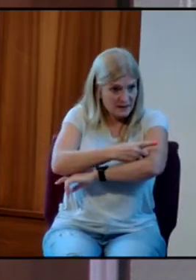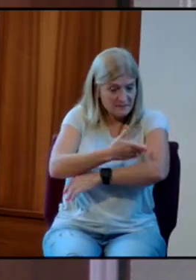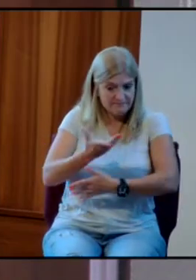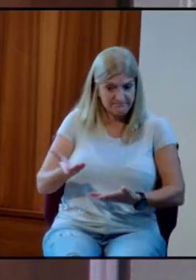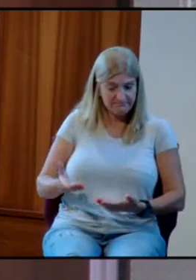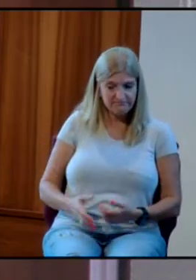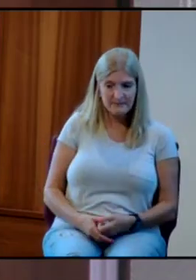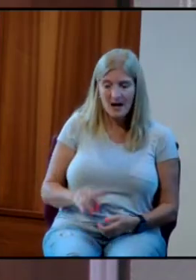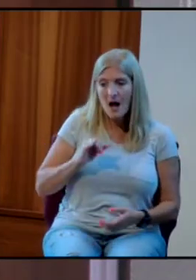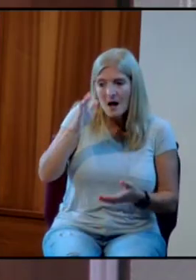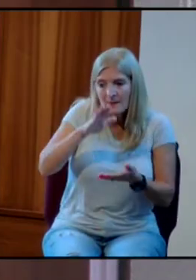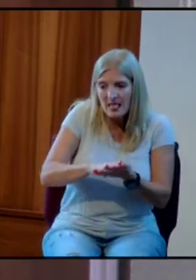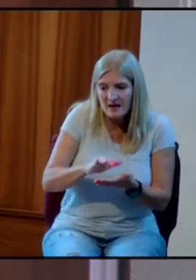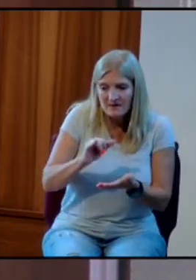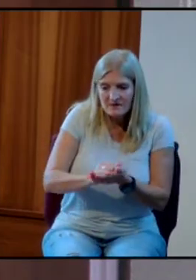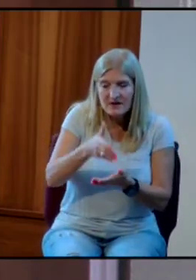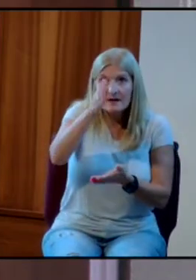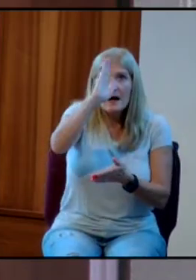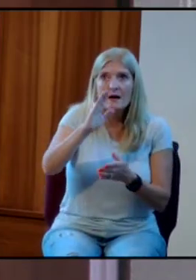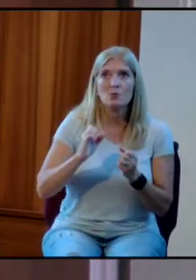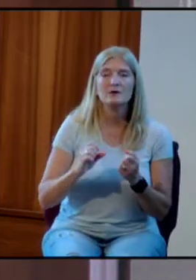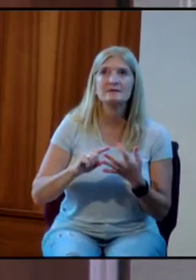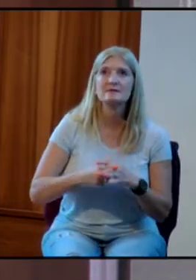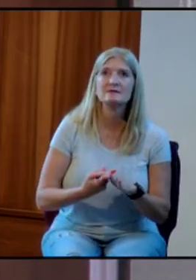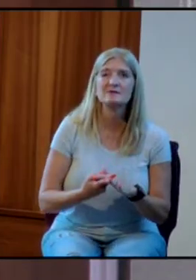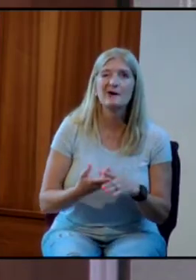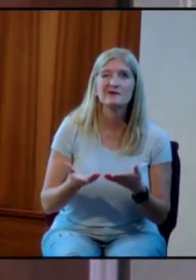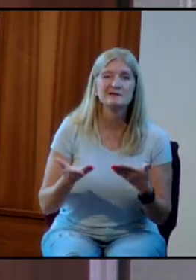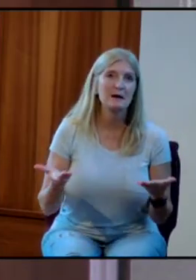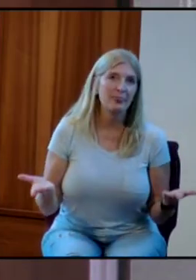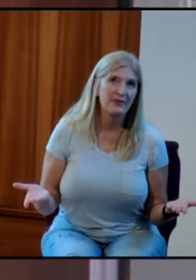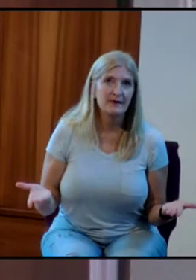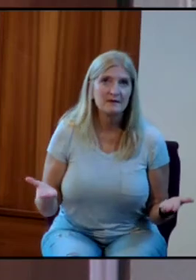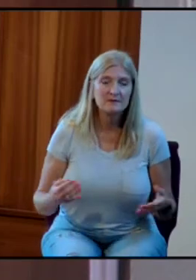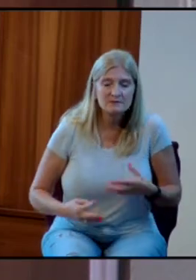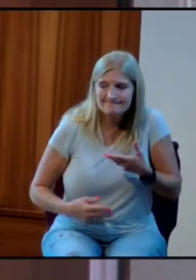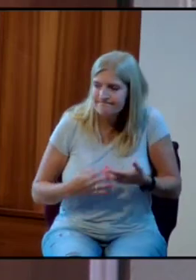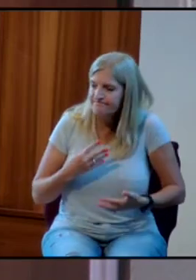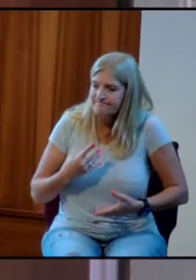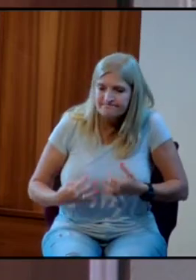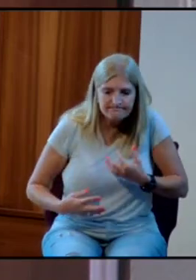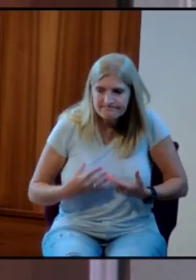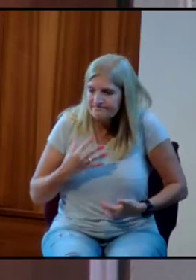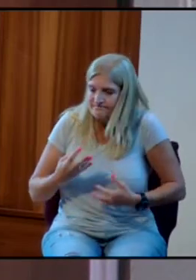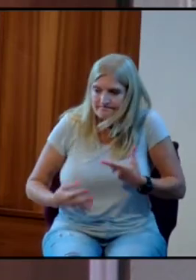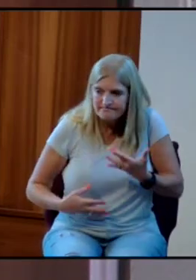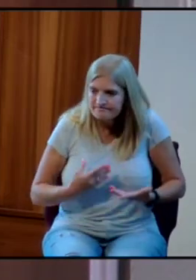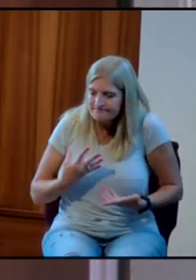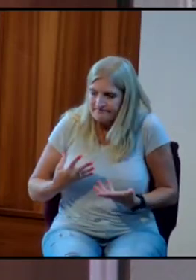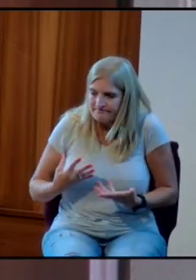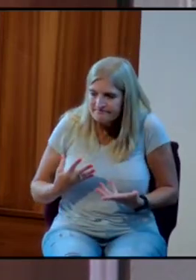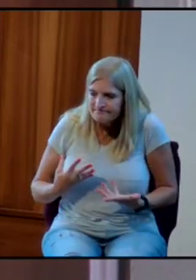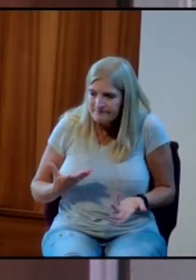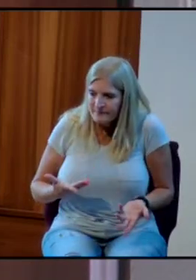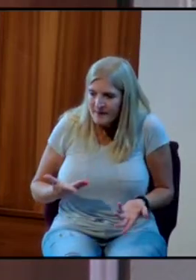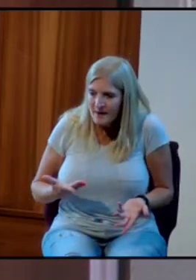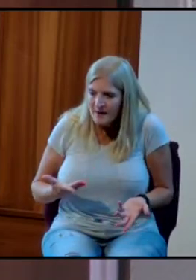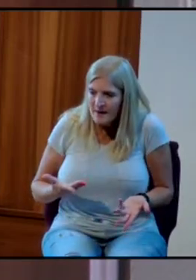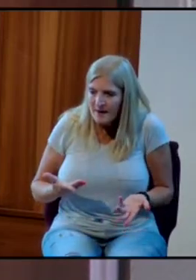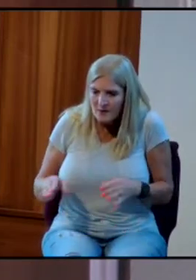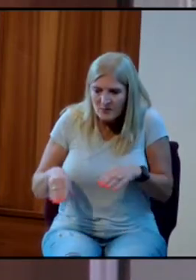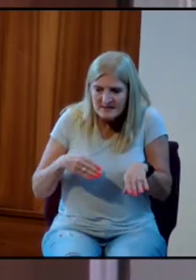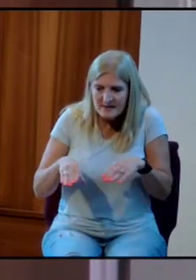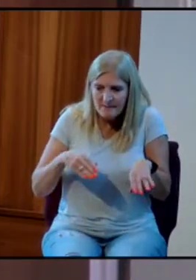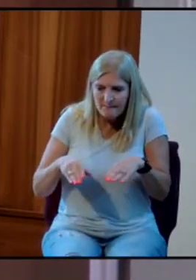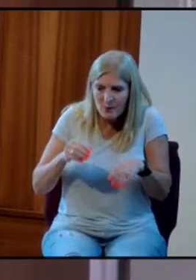I believe he wants to start something. He wants to stir up something. He wants to move